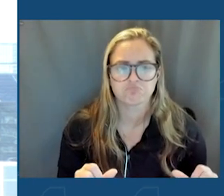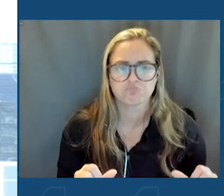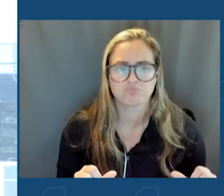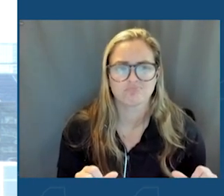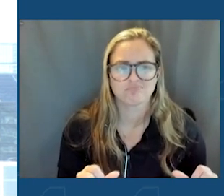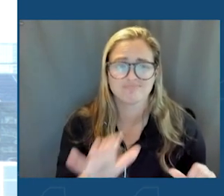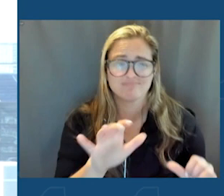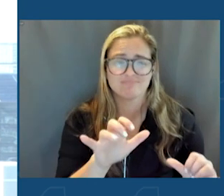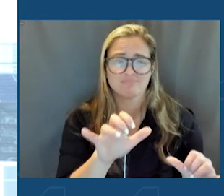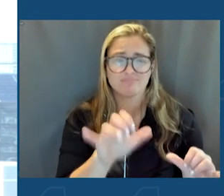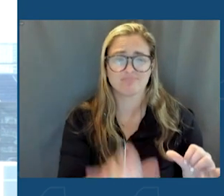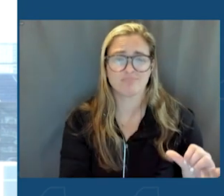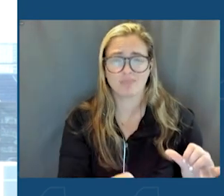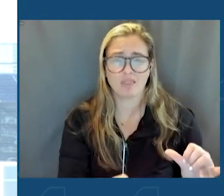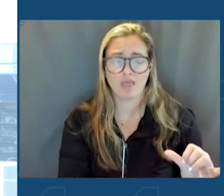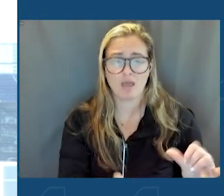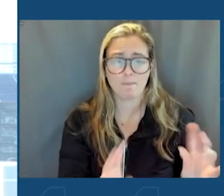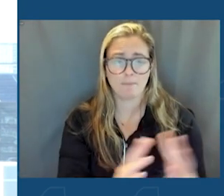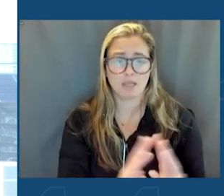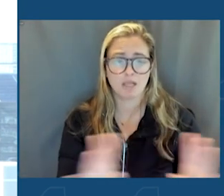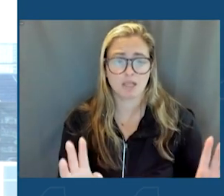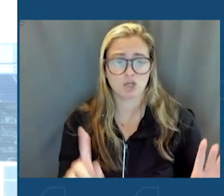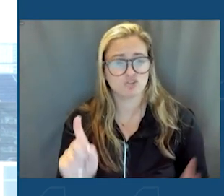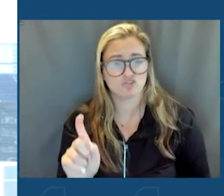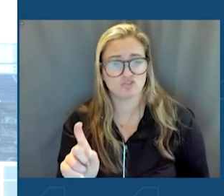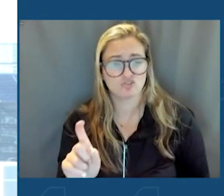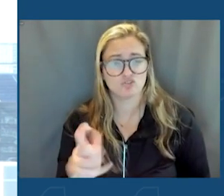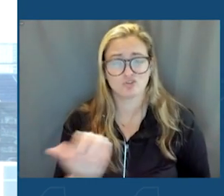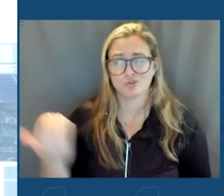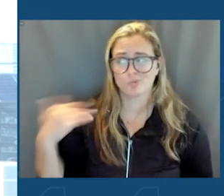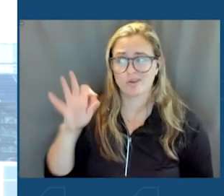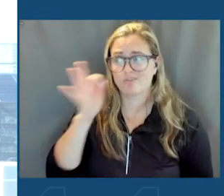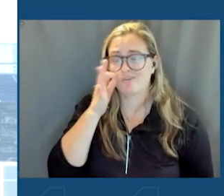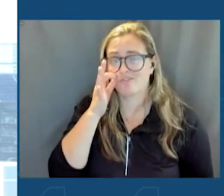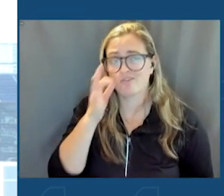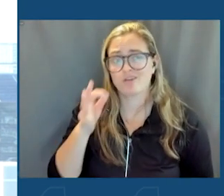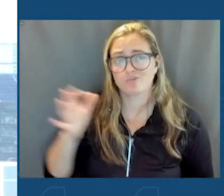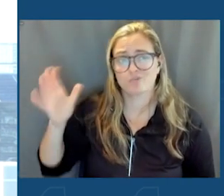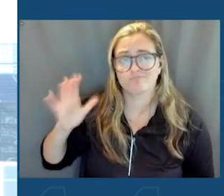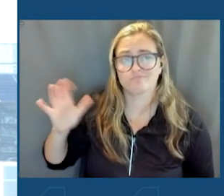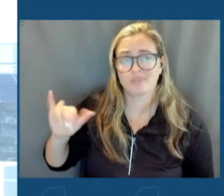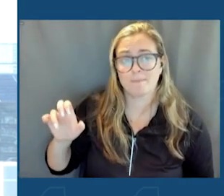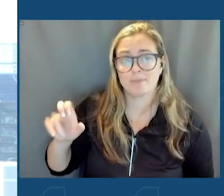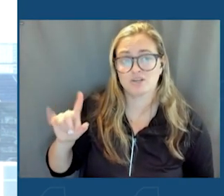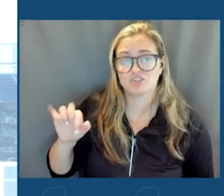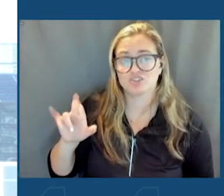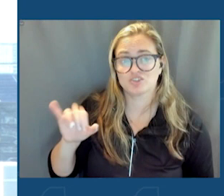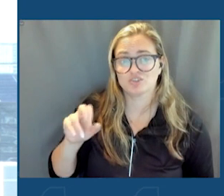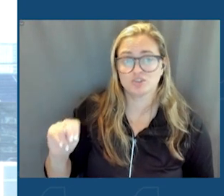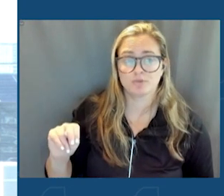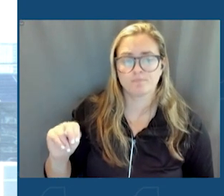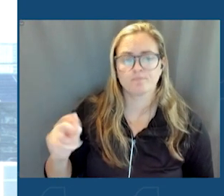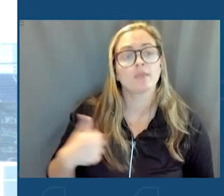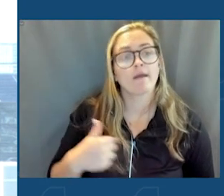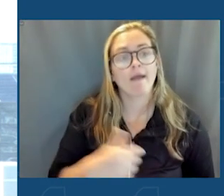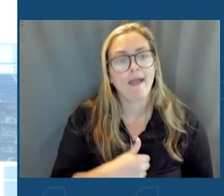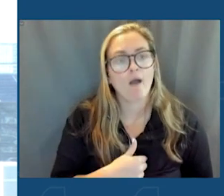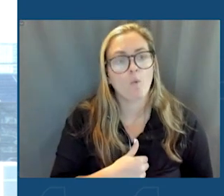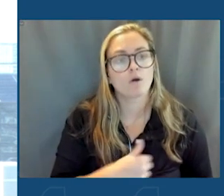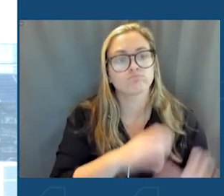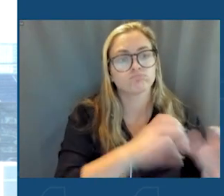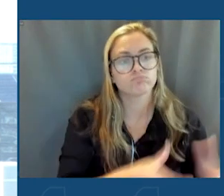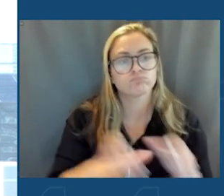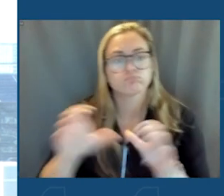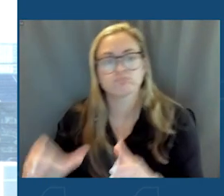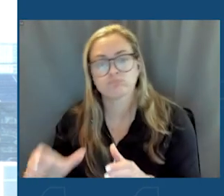being shopped louder than the previous federal administration. What each of our administrations are proving, and what the